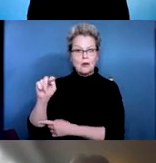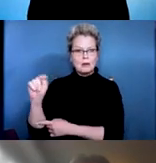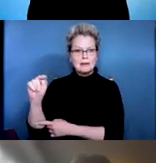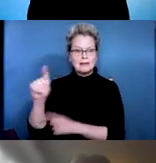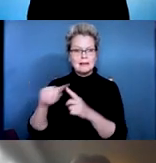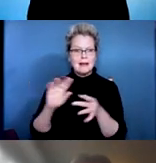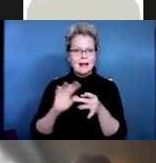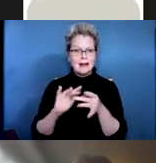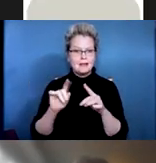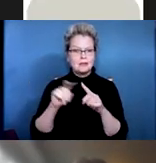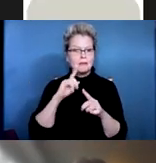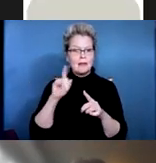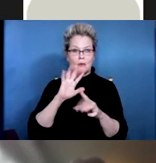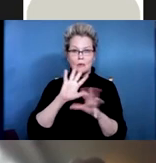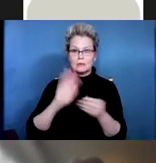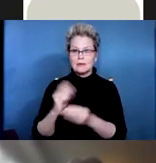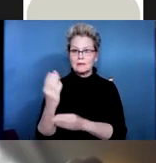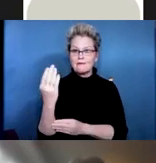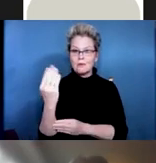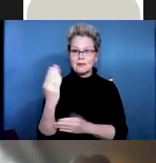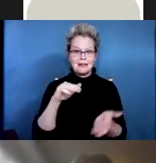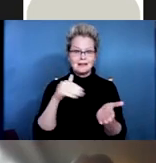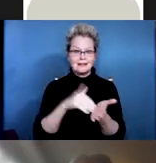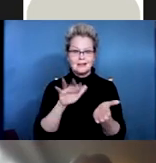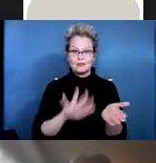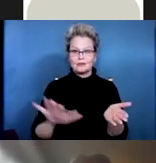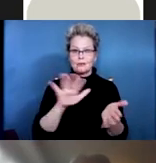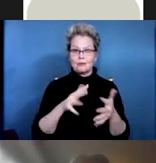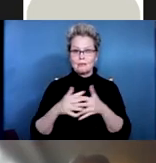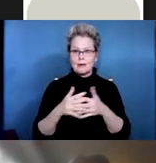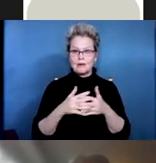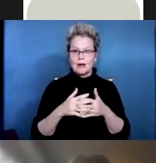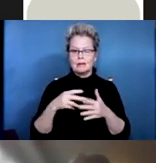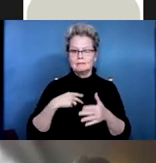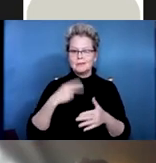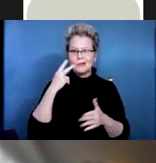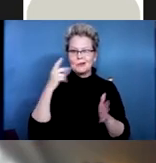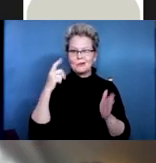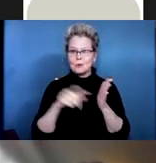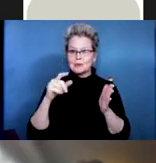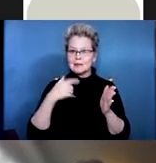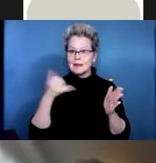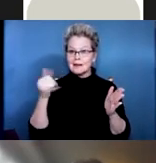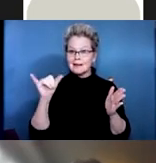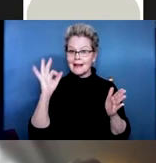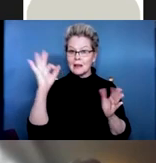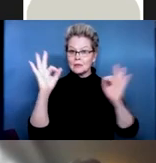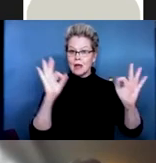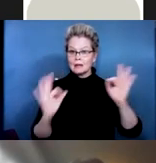across the country, the yellow dots. So this is a competitive application. And